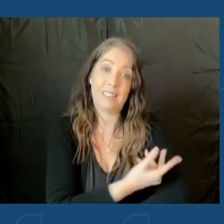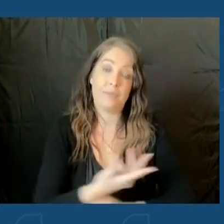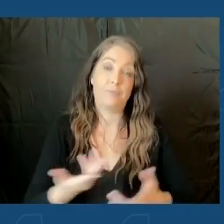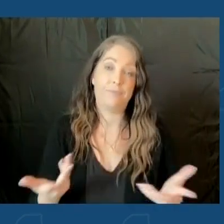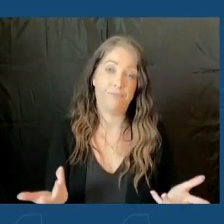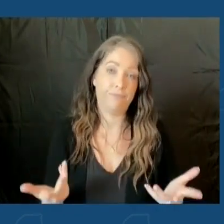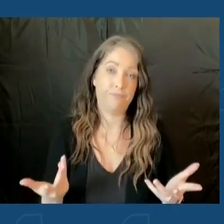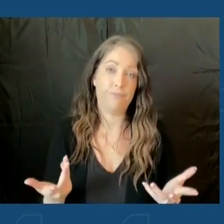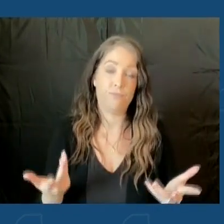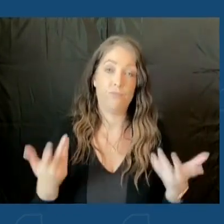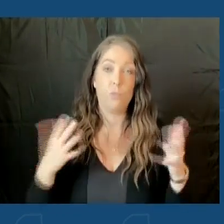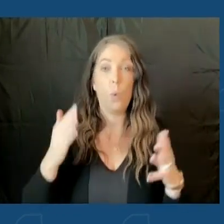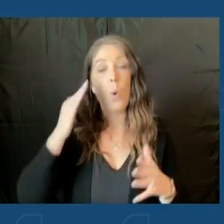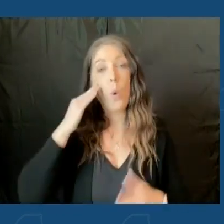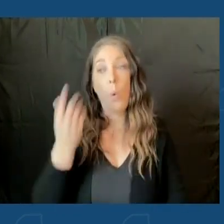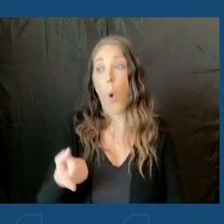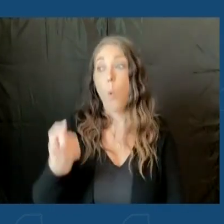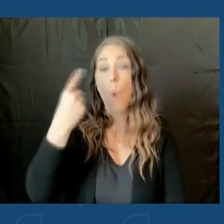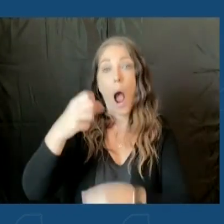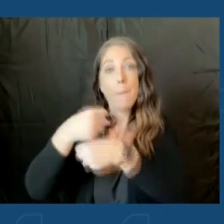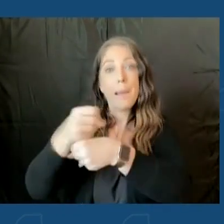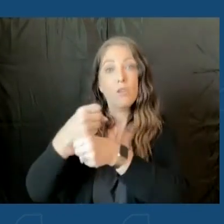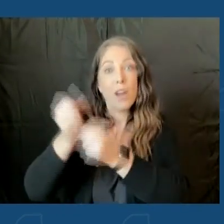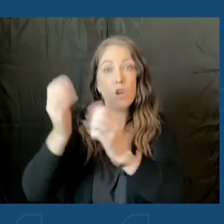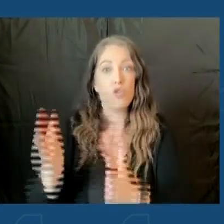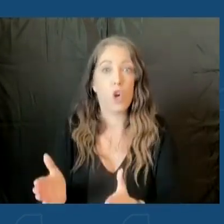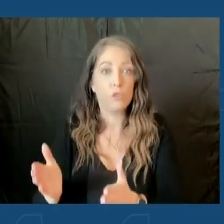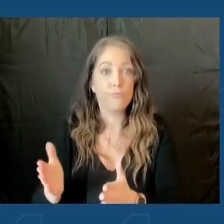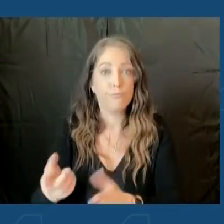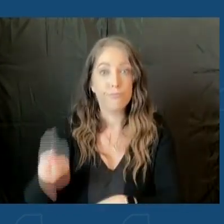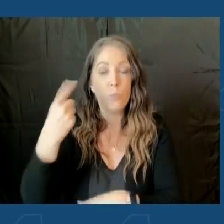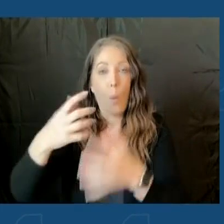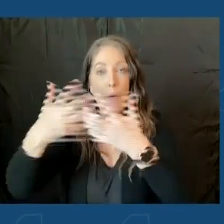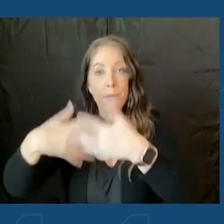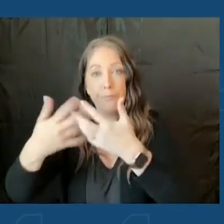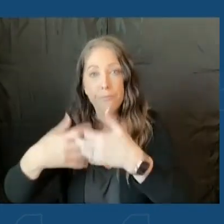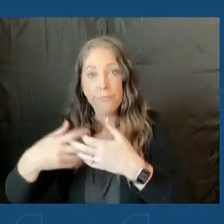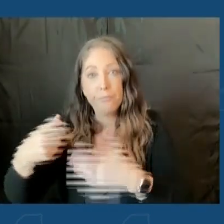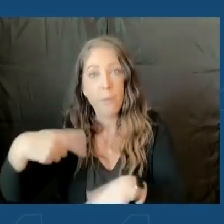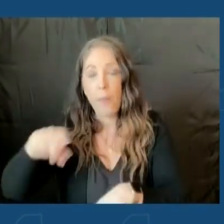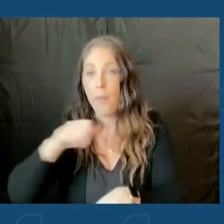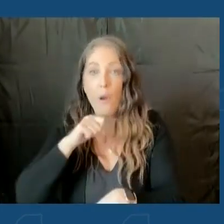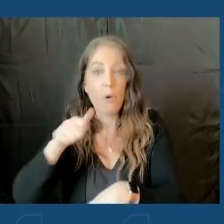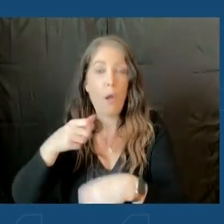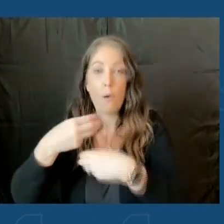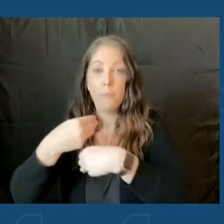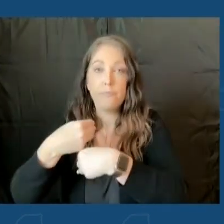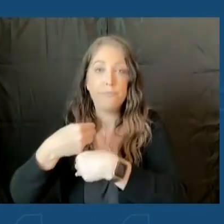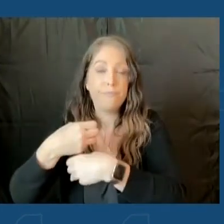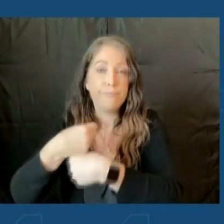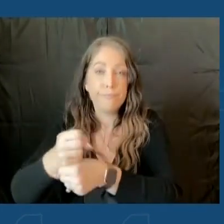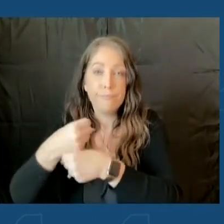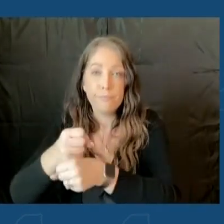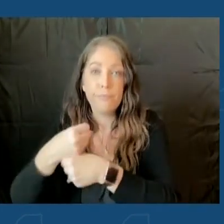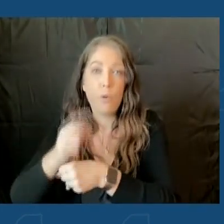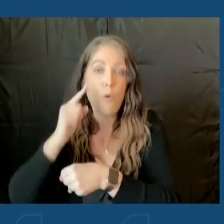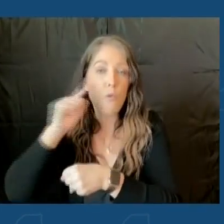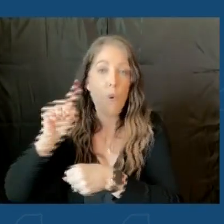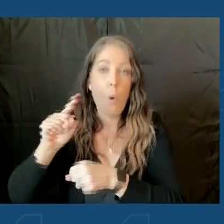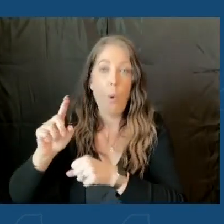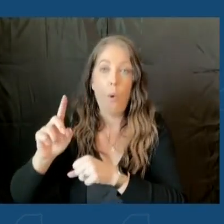heard there's one manufacturer that was not producing for, for population